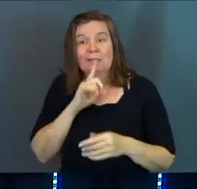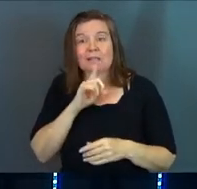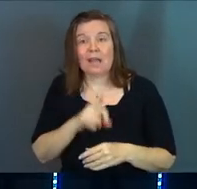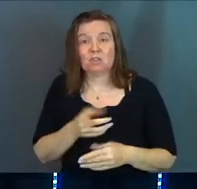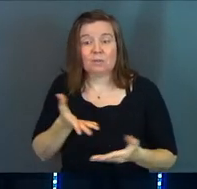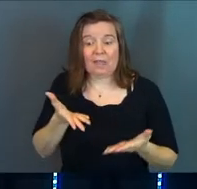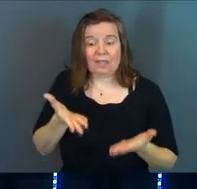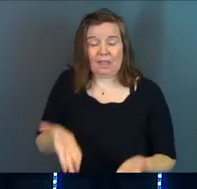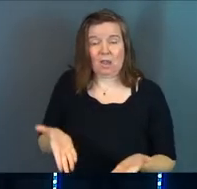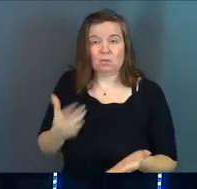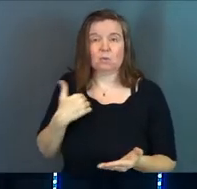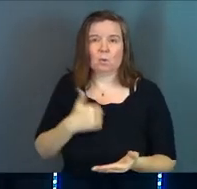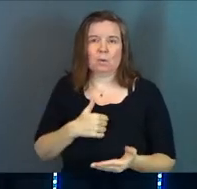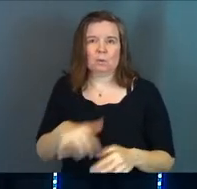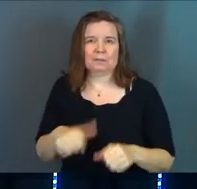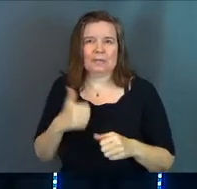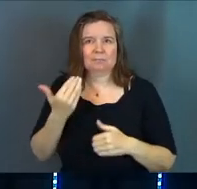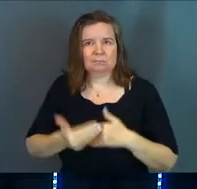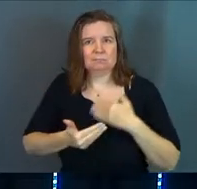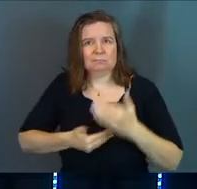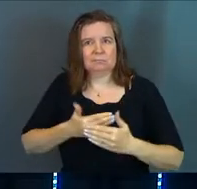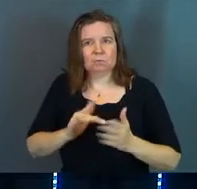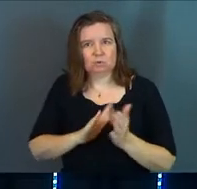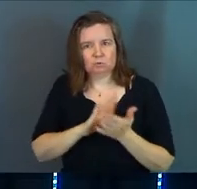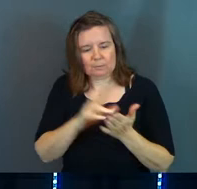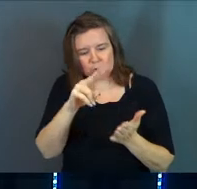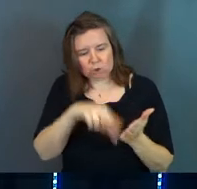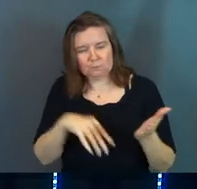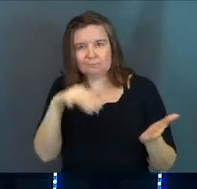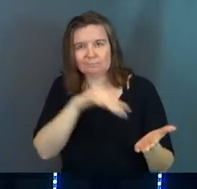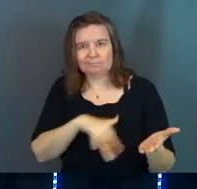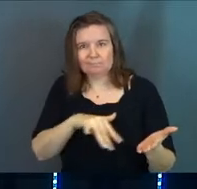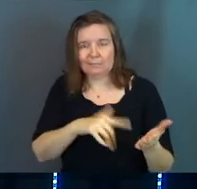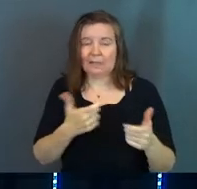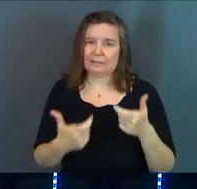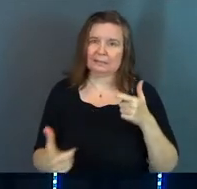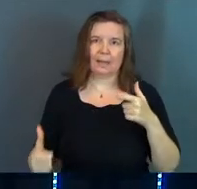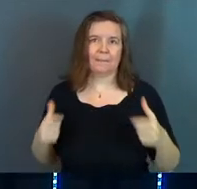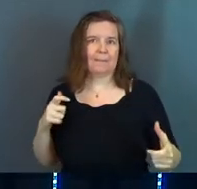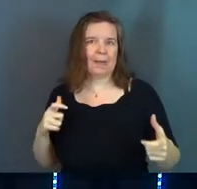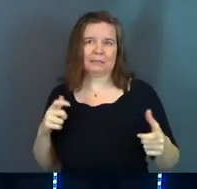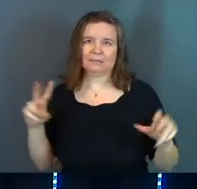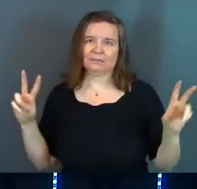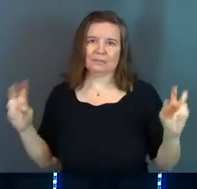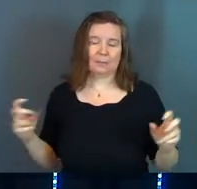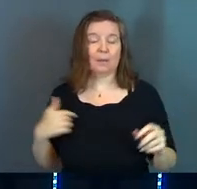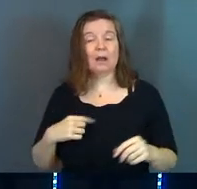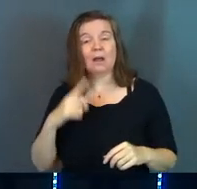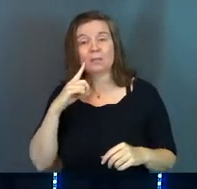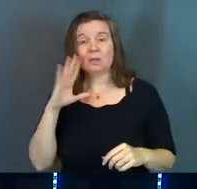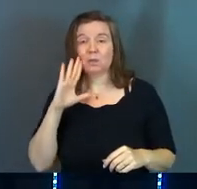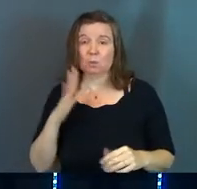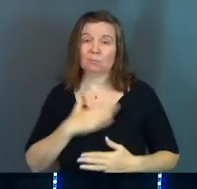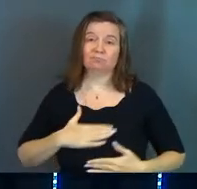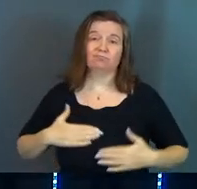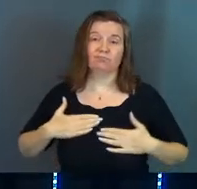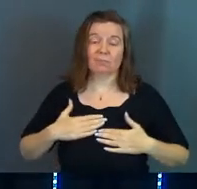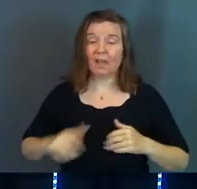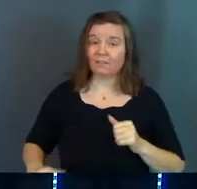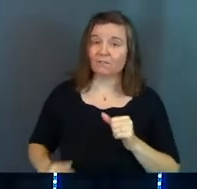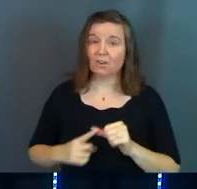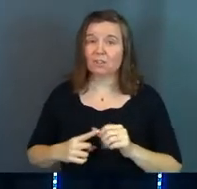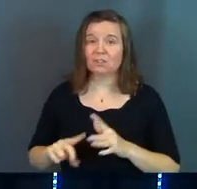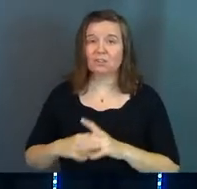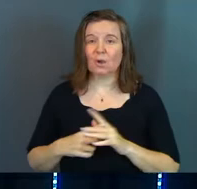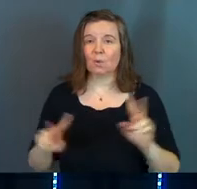actually there? So we're going to take you guys to the scripture today, and this is a massive topic, and I think you guys are going to enjoy it. First,